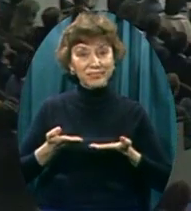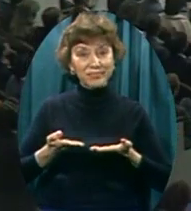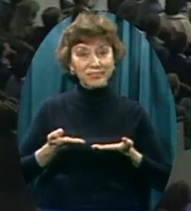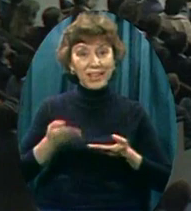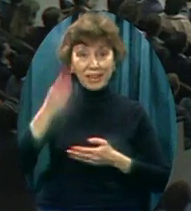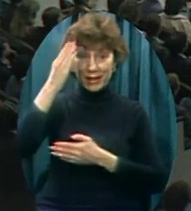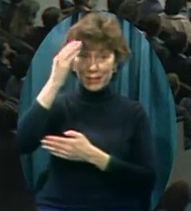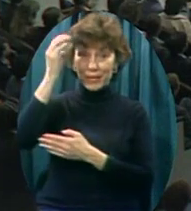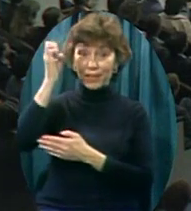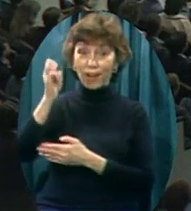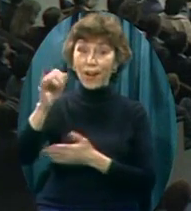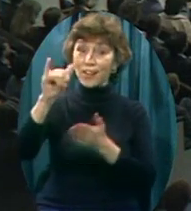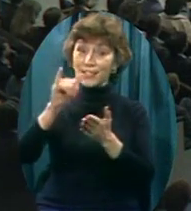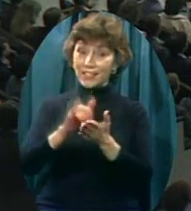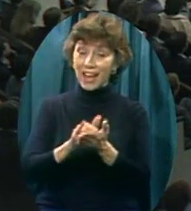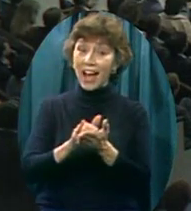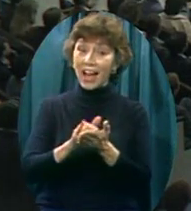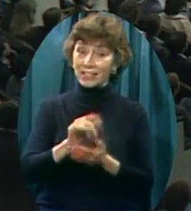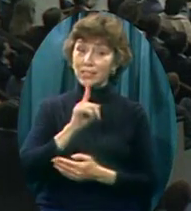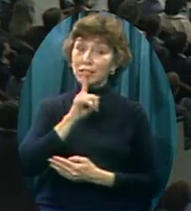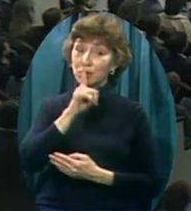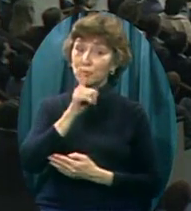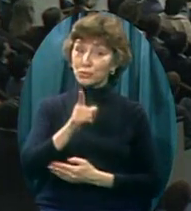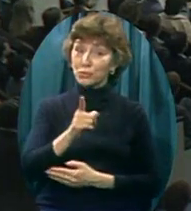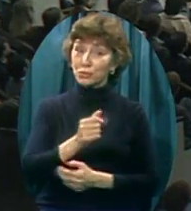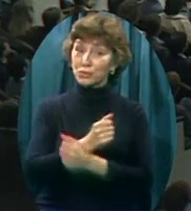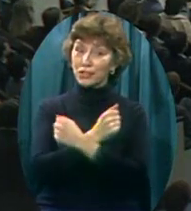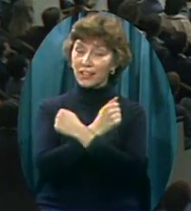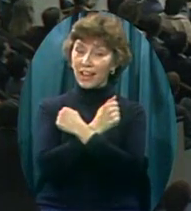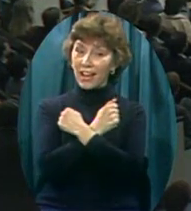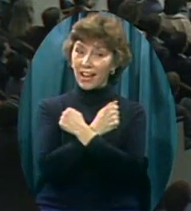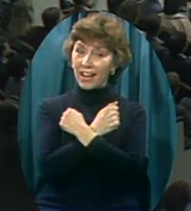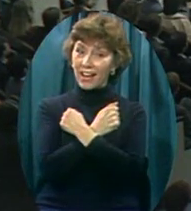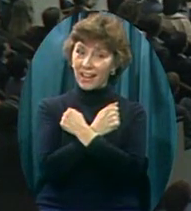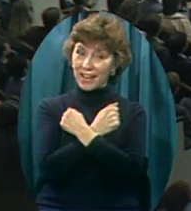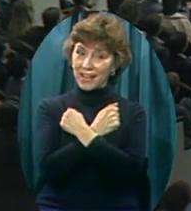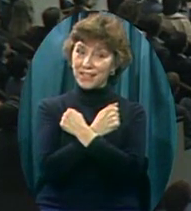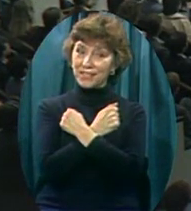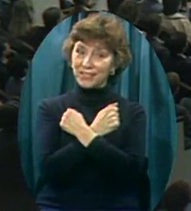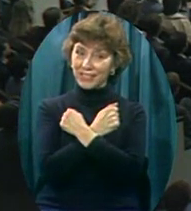If that isn't love